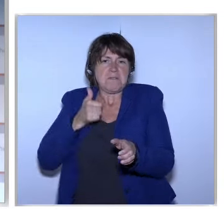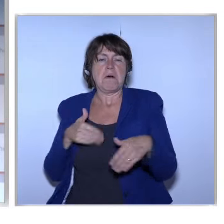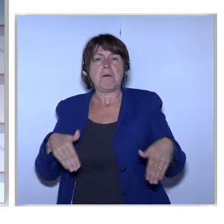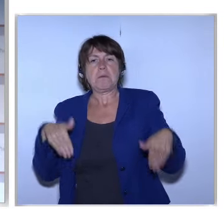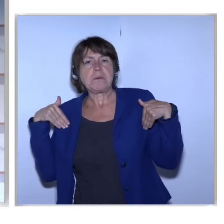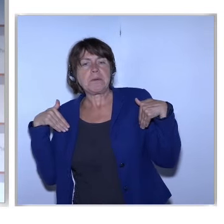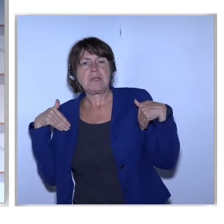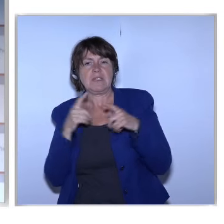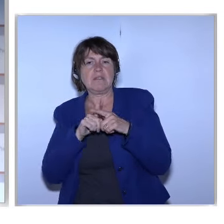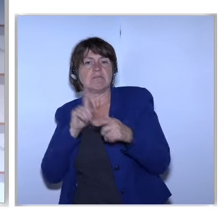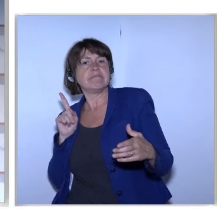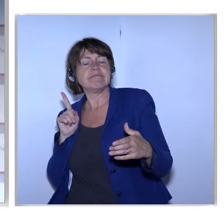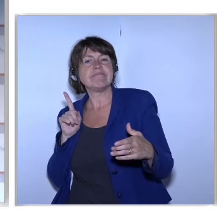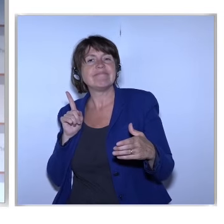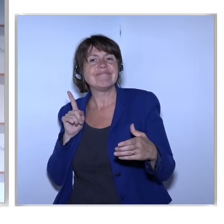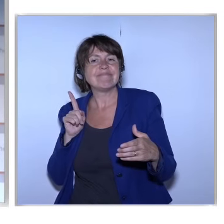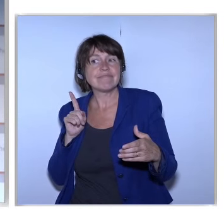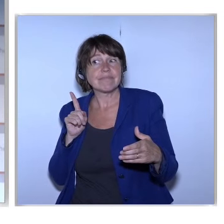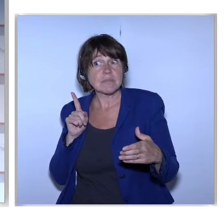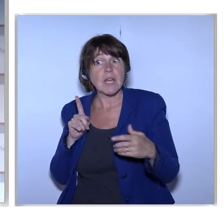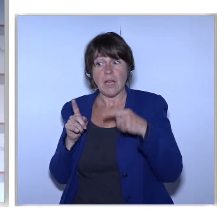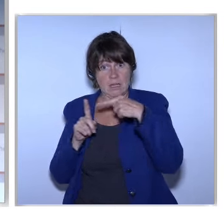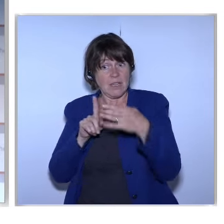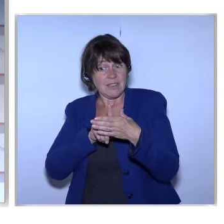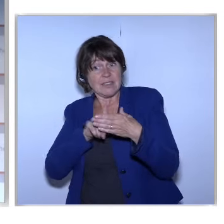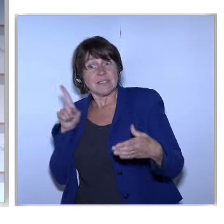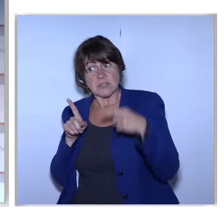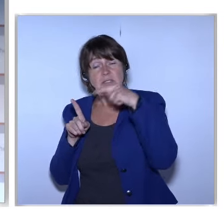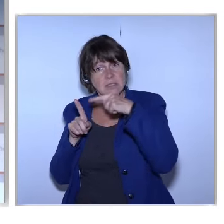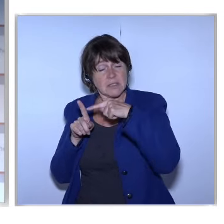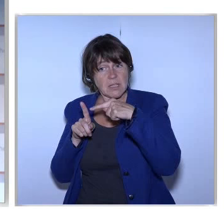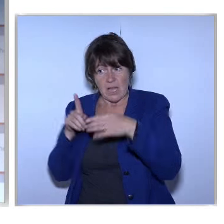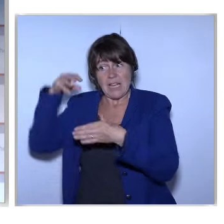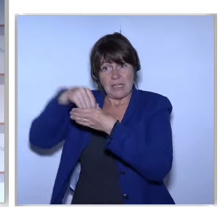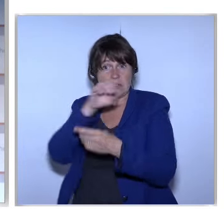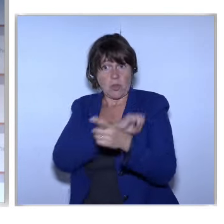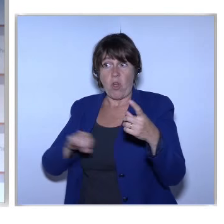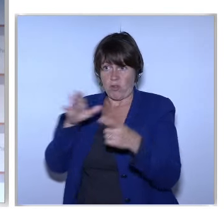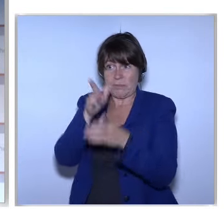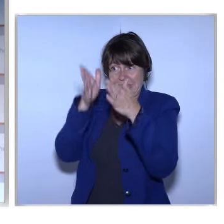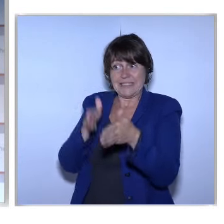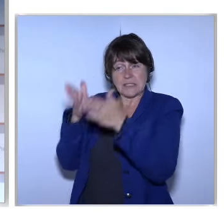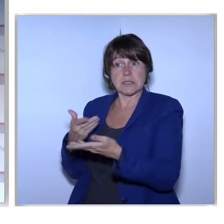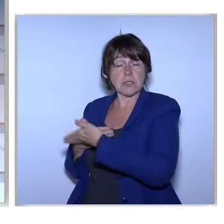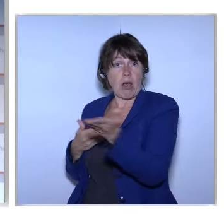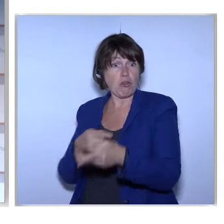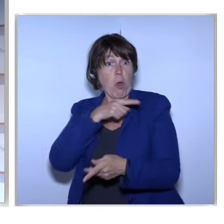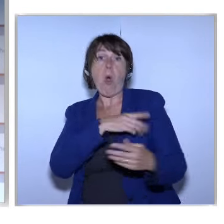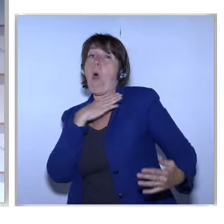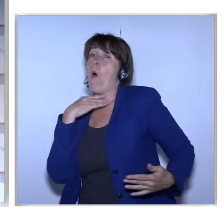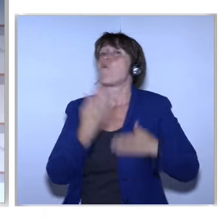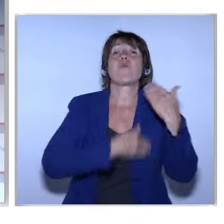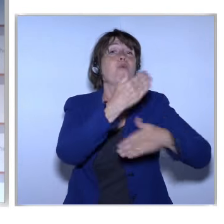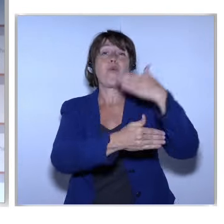Are The People But That Extra Extraordinary Ordinary Citizens That Your World Of The Digital Revolution